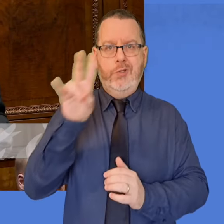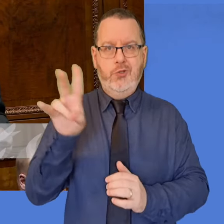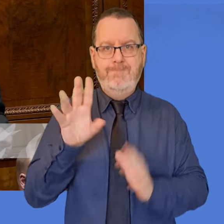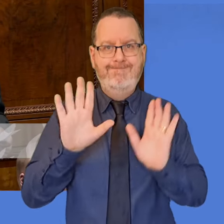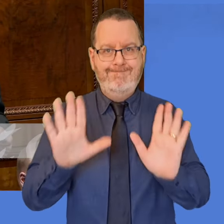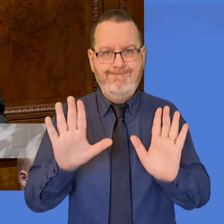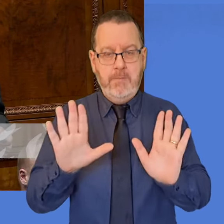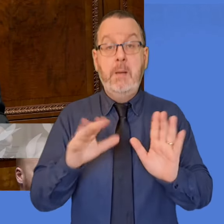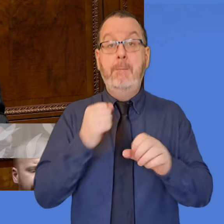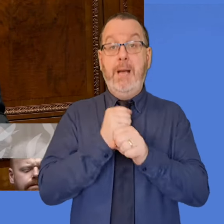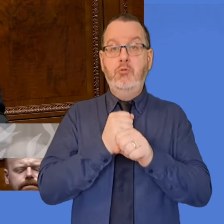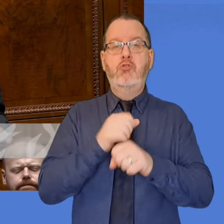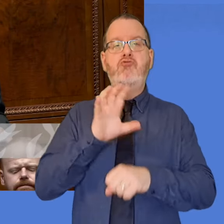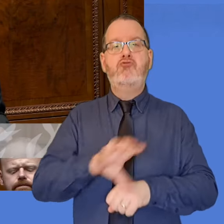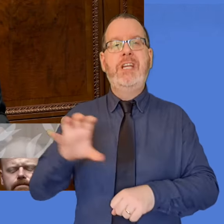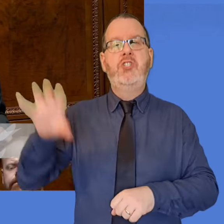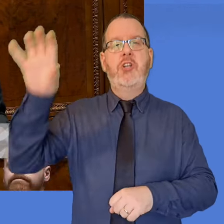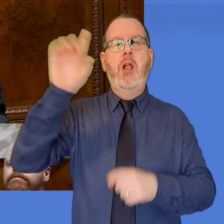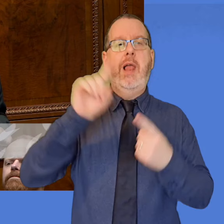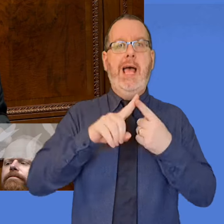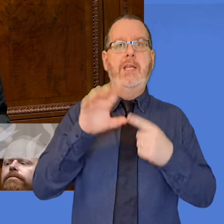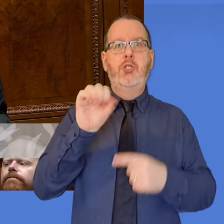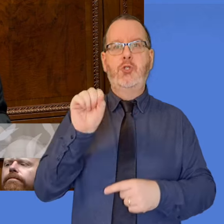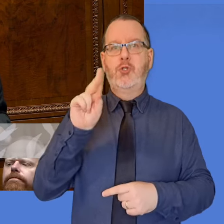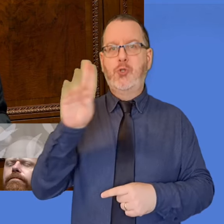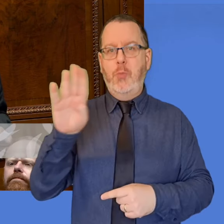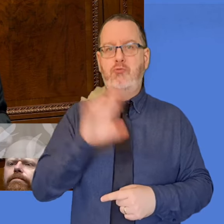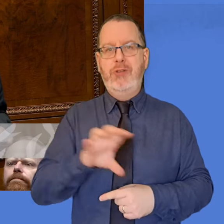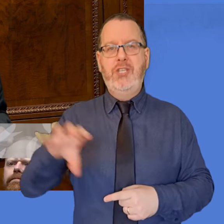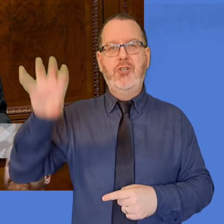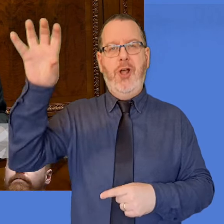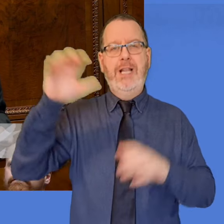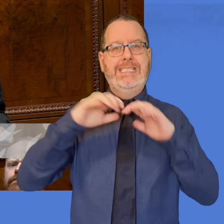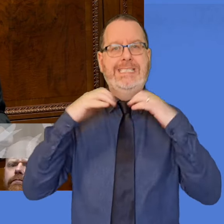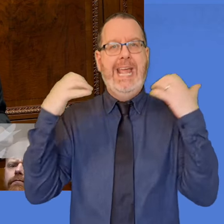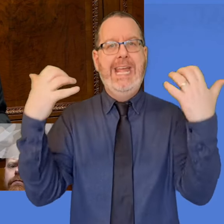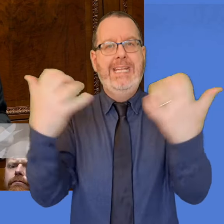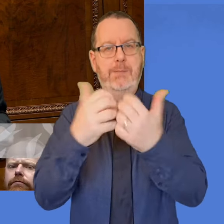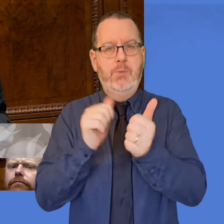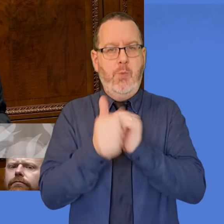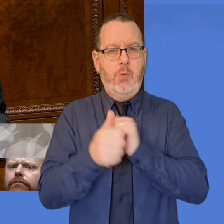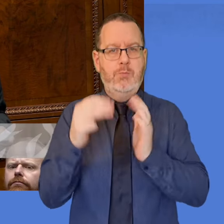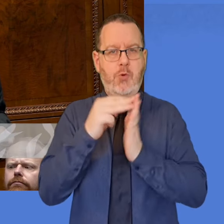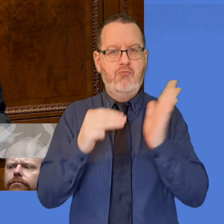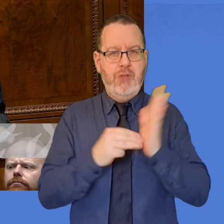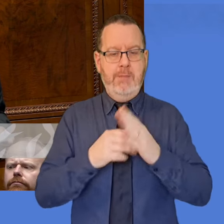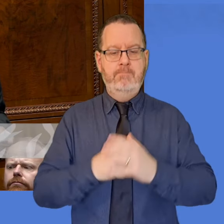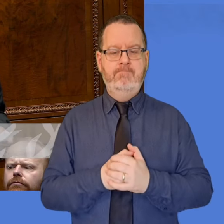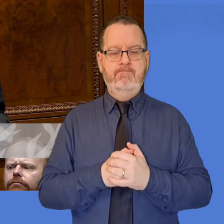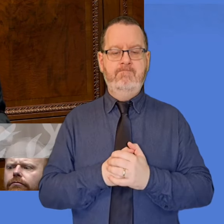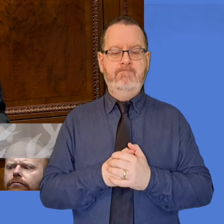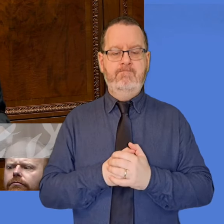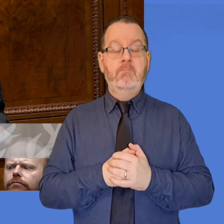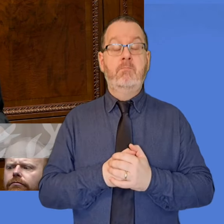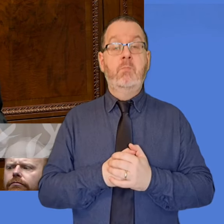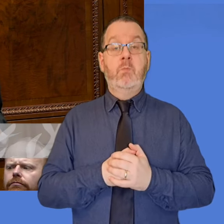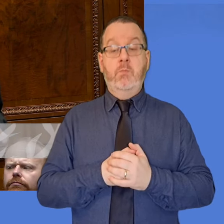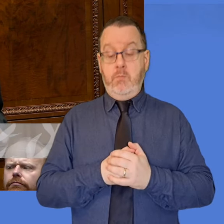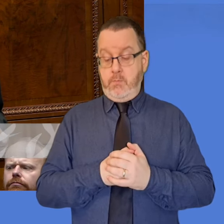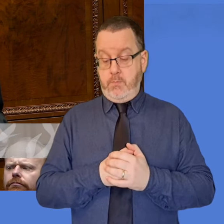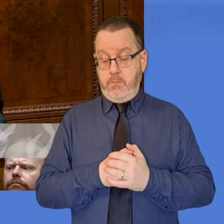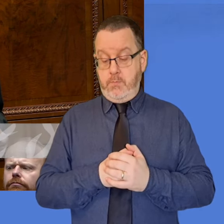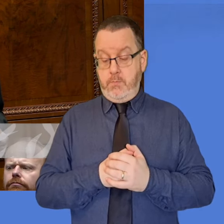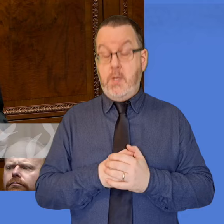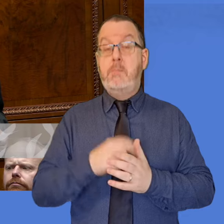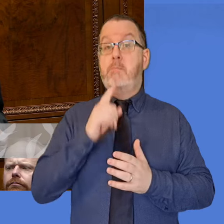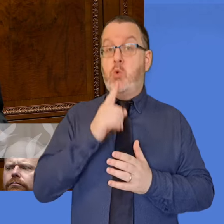the sheer scale of additional capital funding been quoted for both is beyond what the executive can credibly fund in the context of the